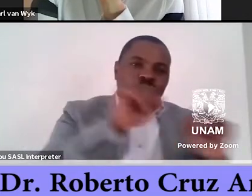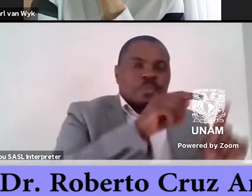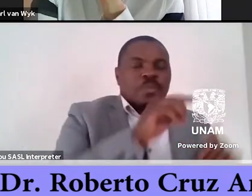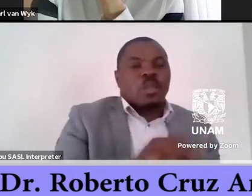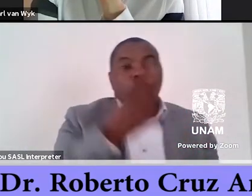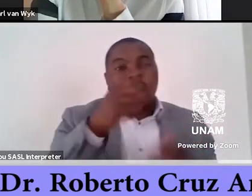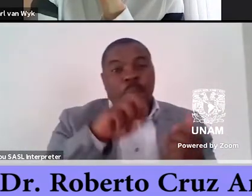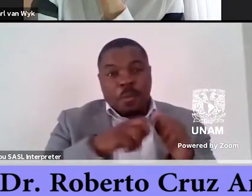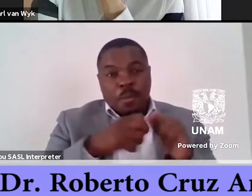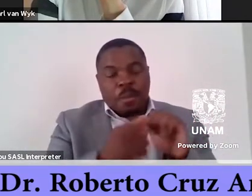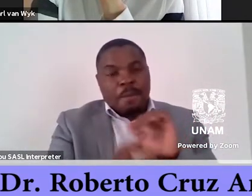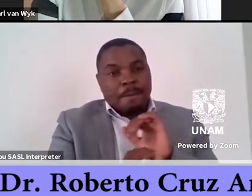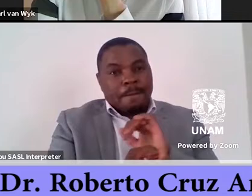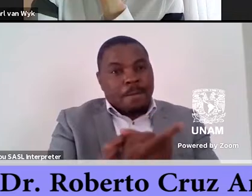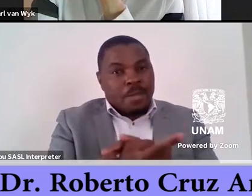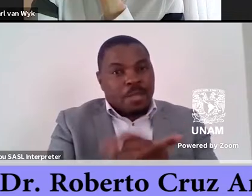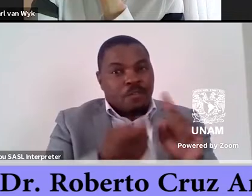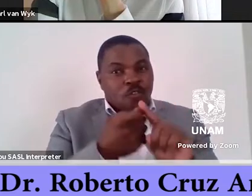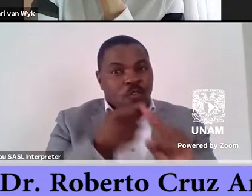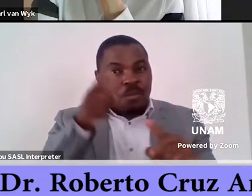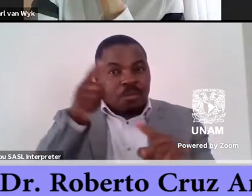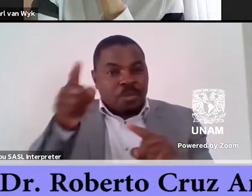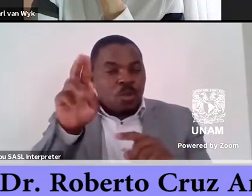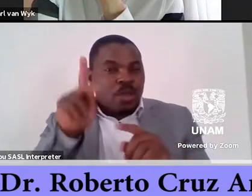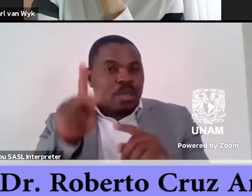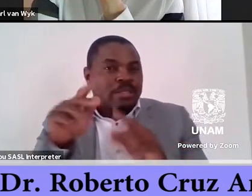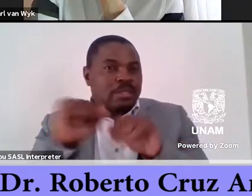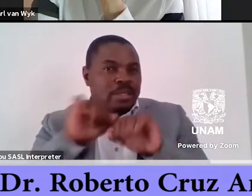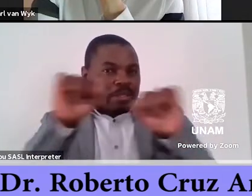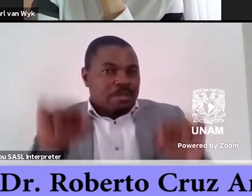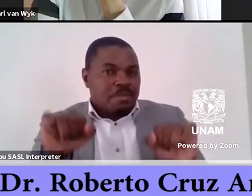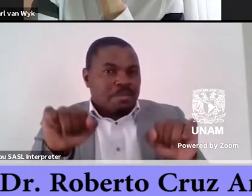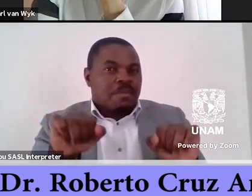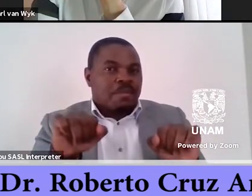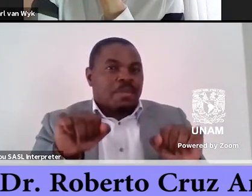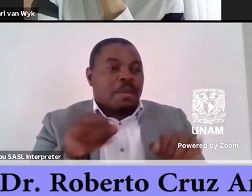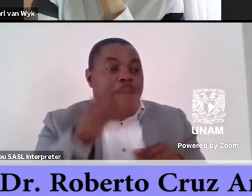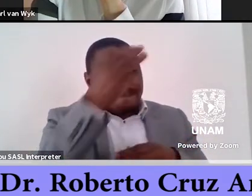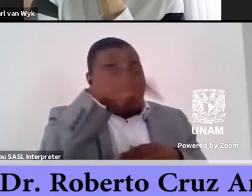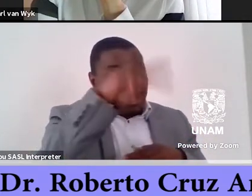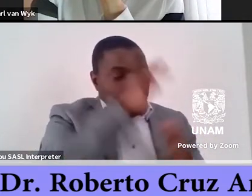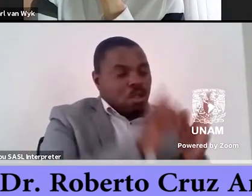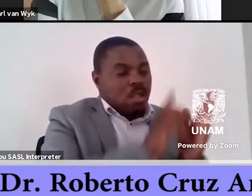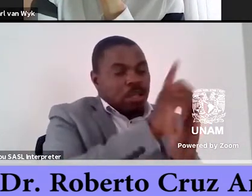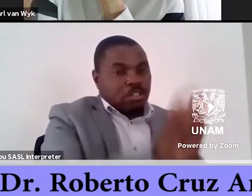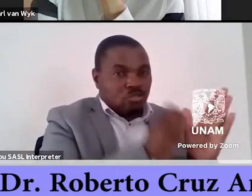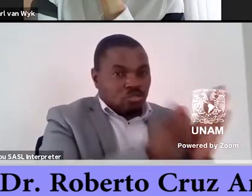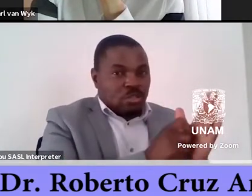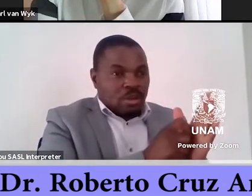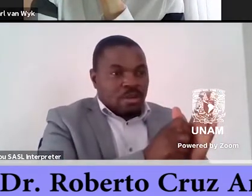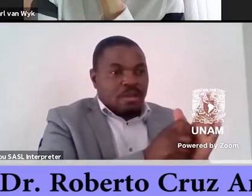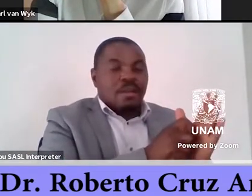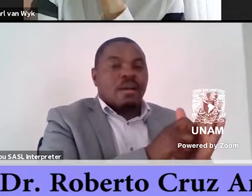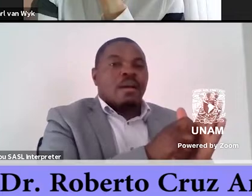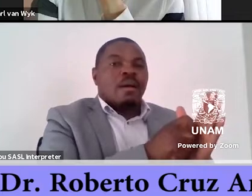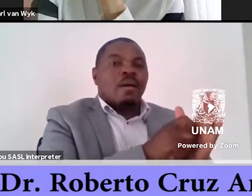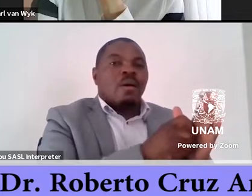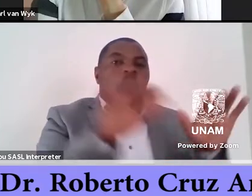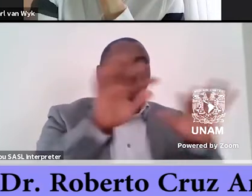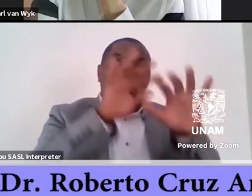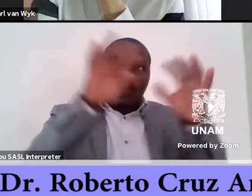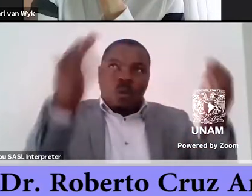that will concern criticism in the following years is the place that Mexican literature occupies within world literature.